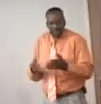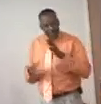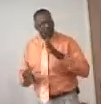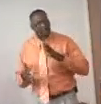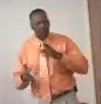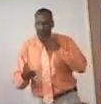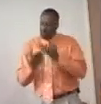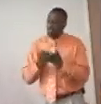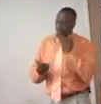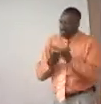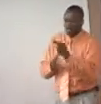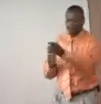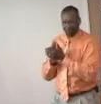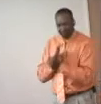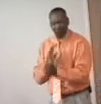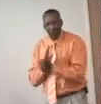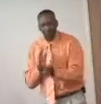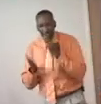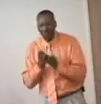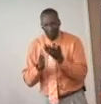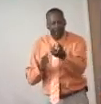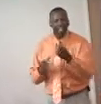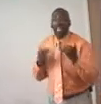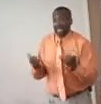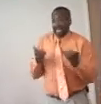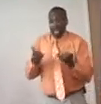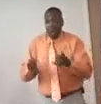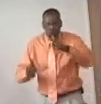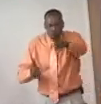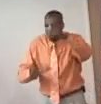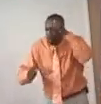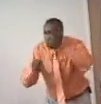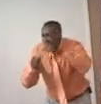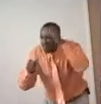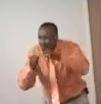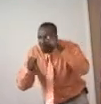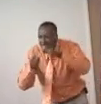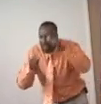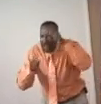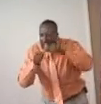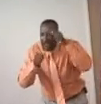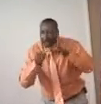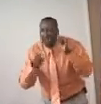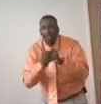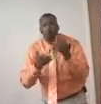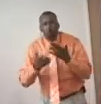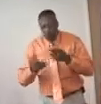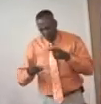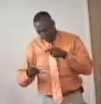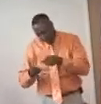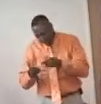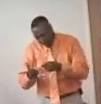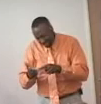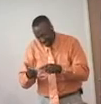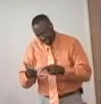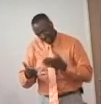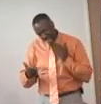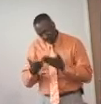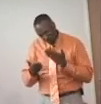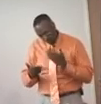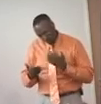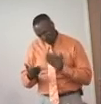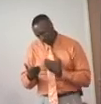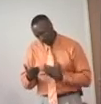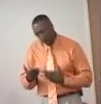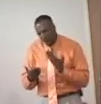All right. Y'all are good. Y'all are good. So the, the memorization says that this thing has gotten